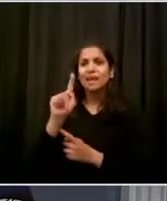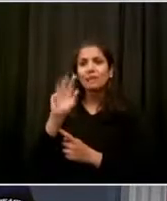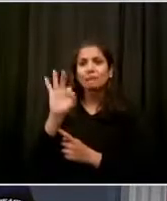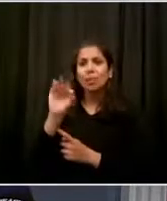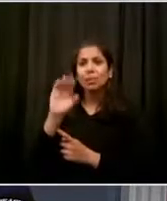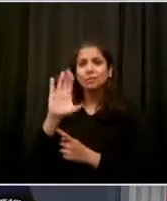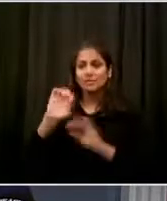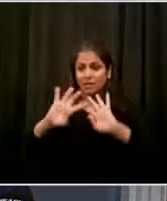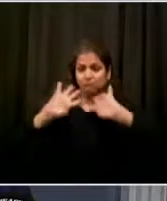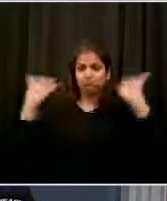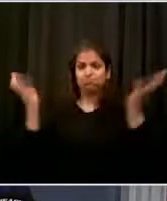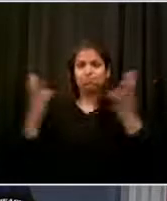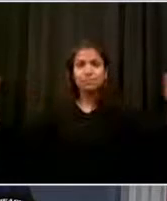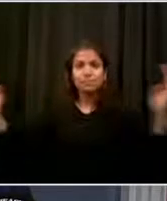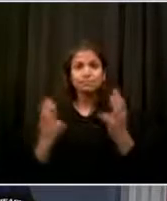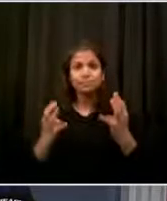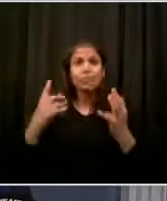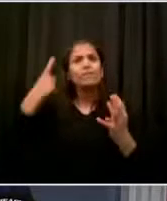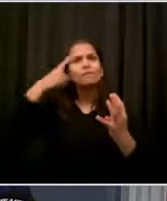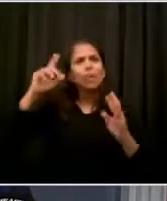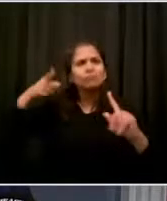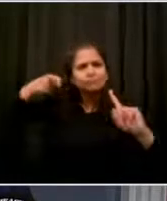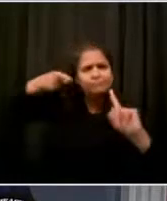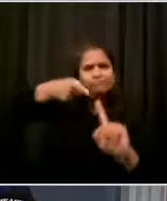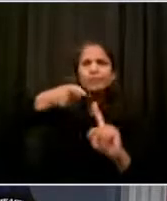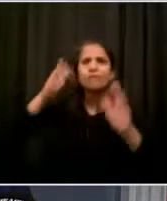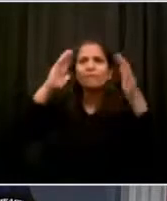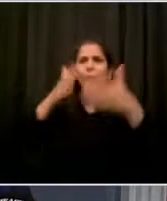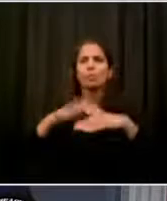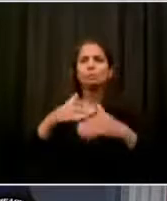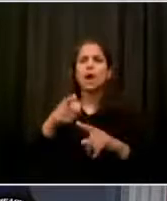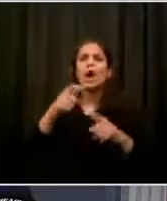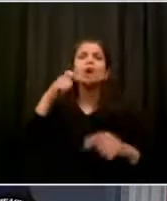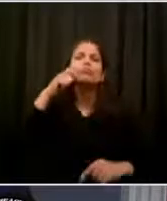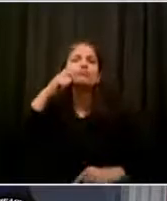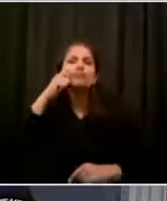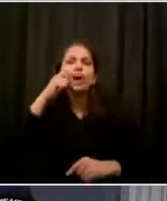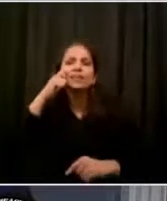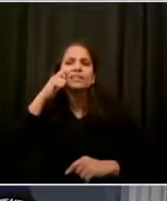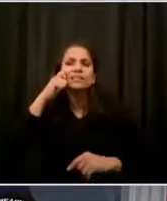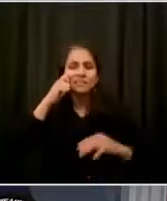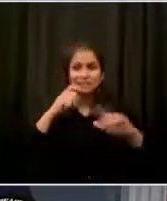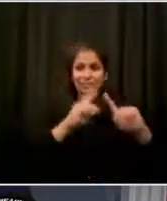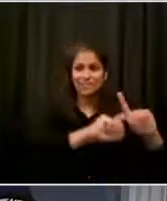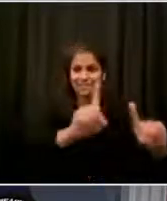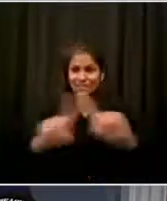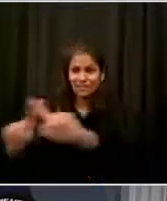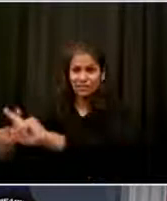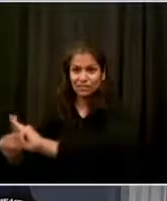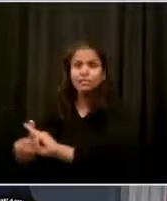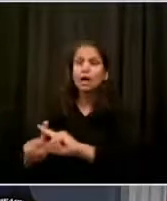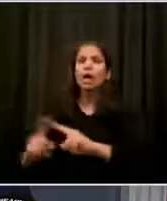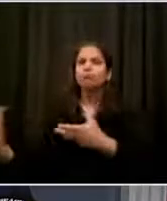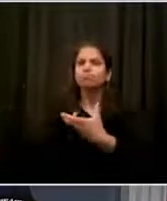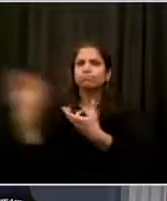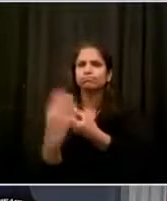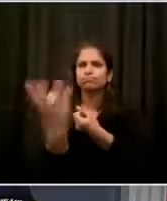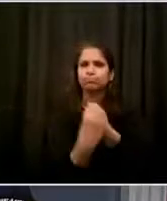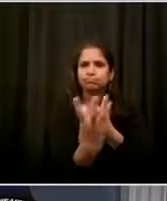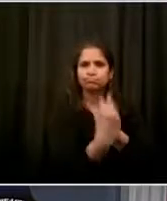clear about this. This task force was not named to talk about big ideas that would happen someday. This task force was named